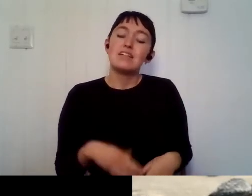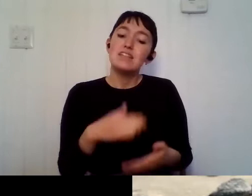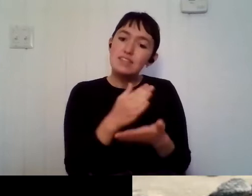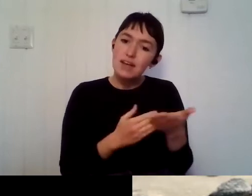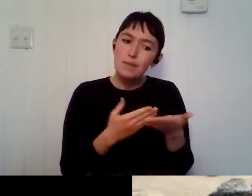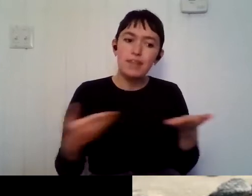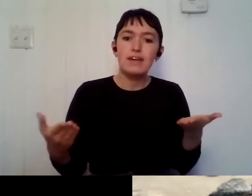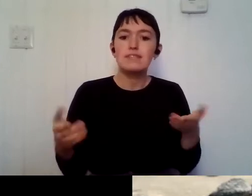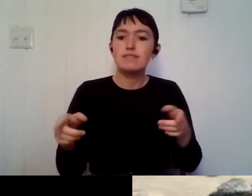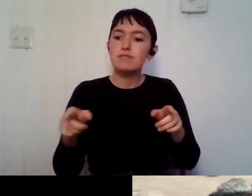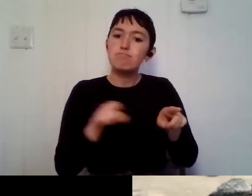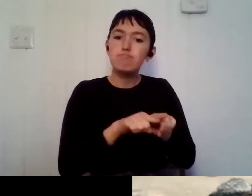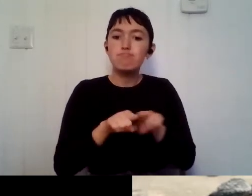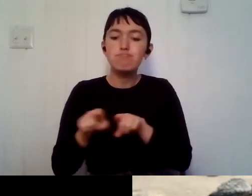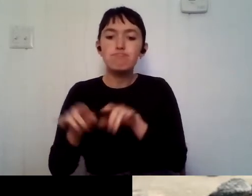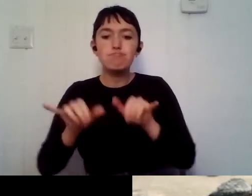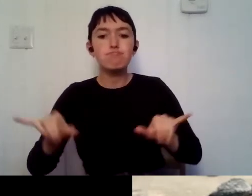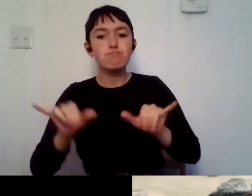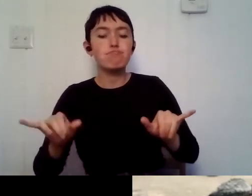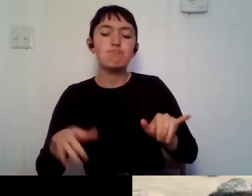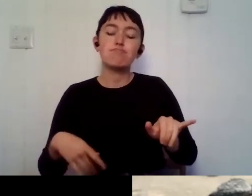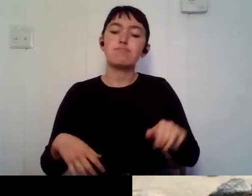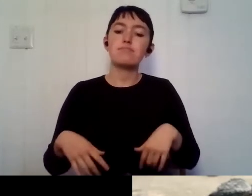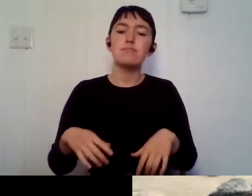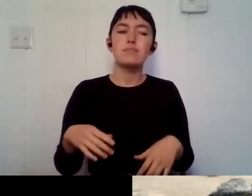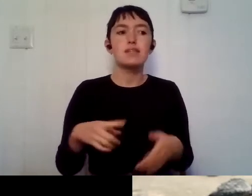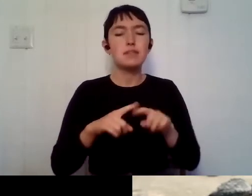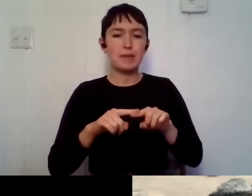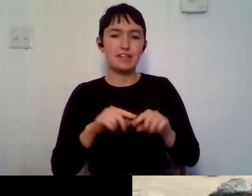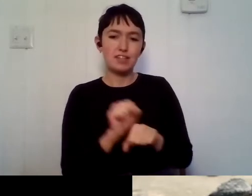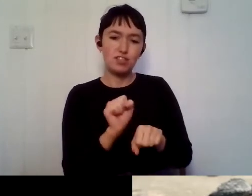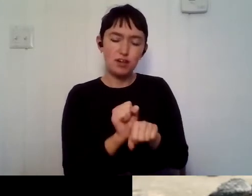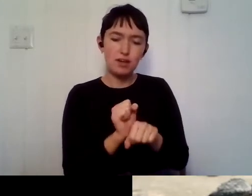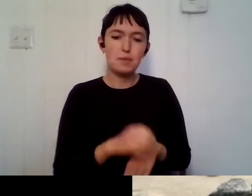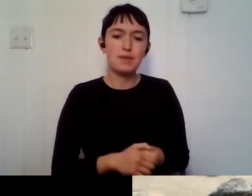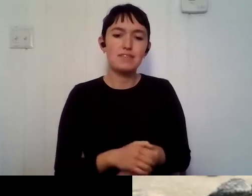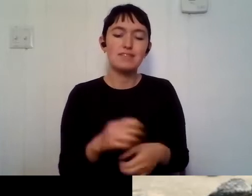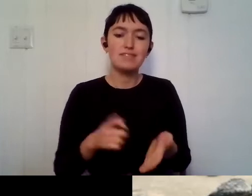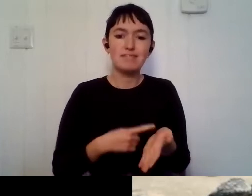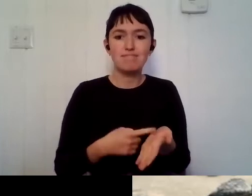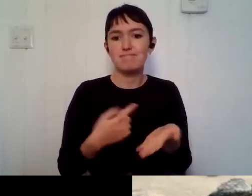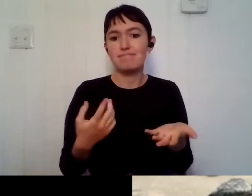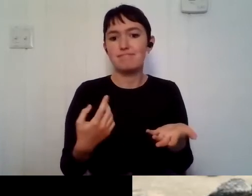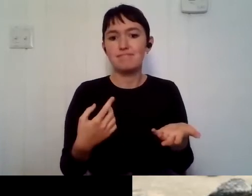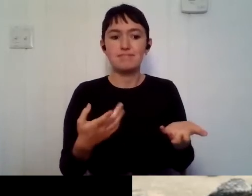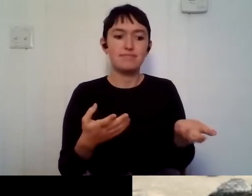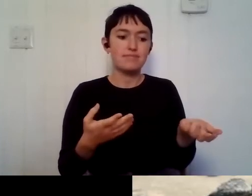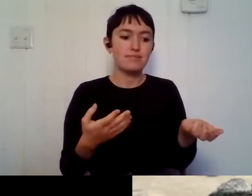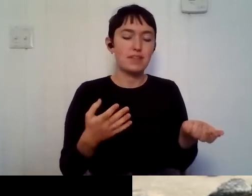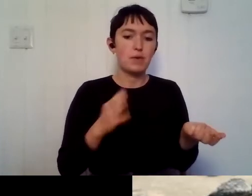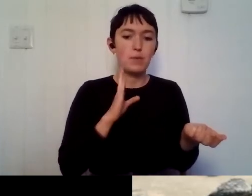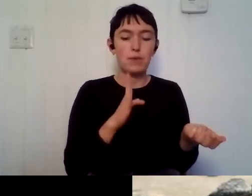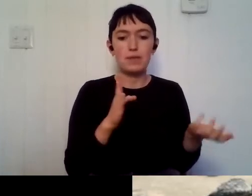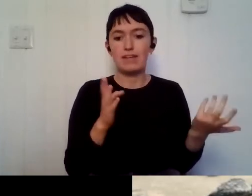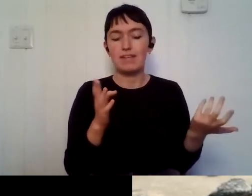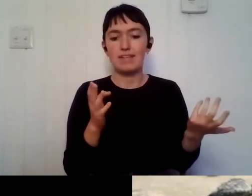but, um, depending on the job, um, like some days we can, uh, be in the field bird band and other days, uh, we are